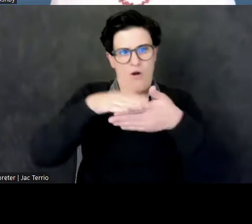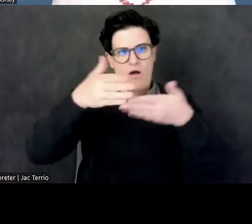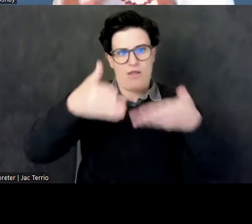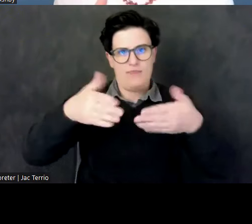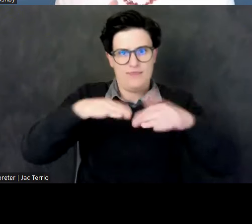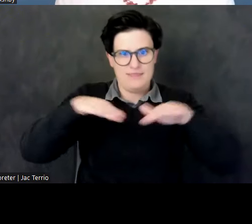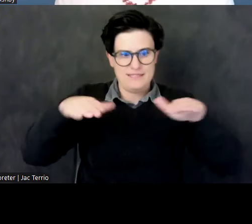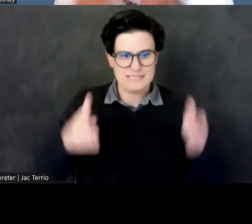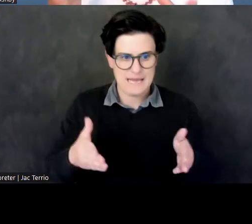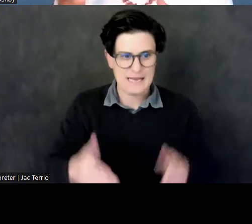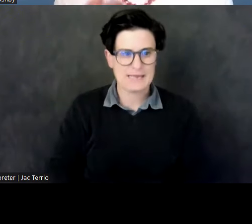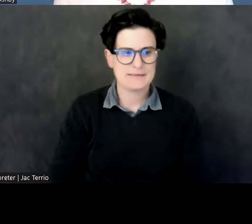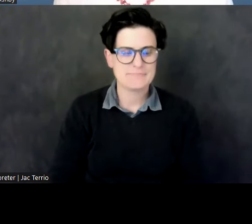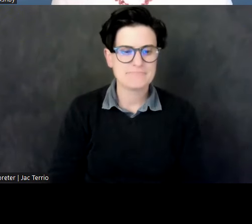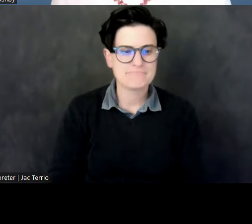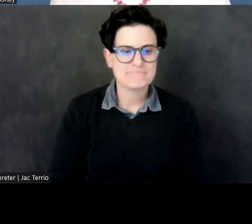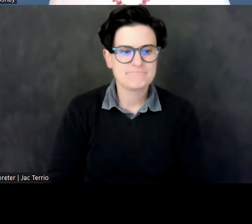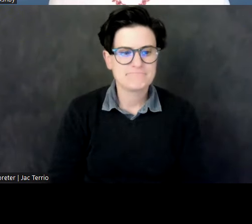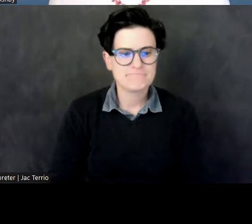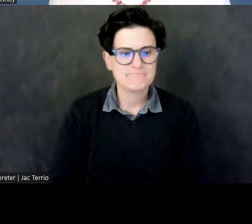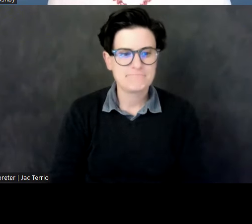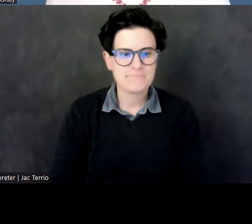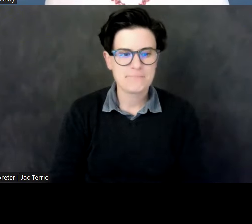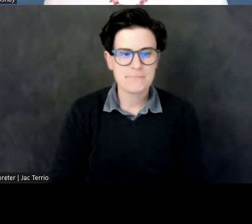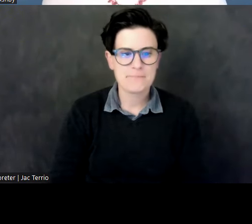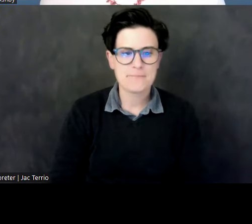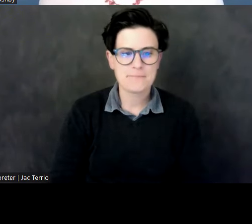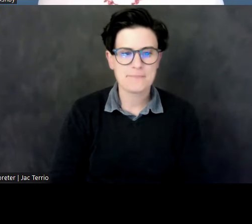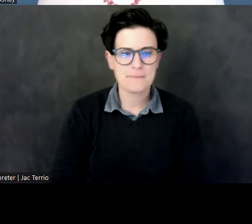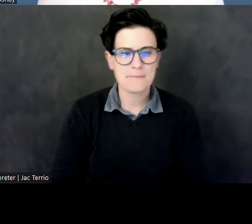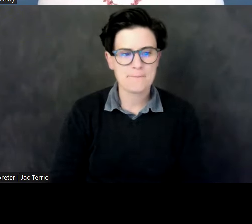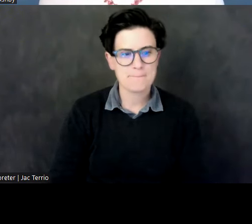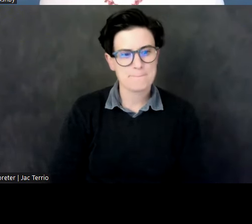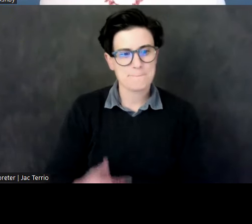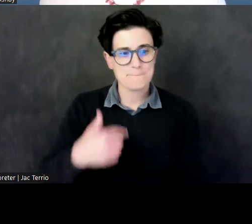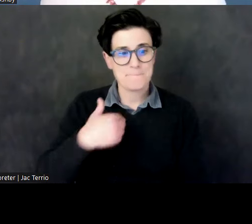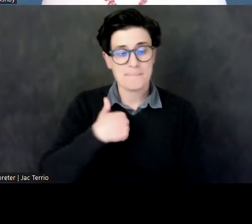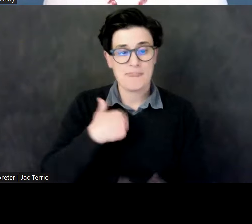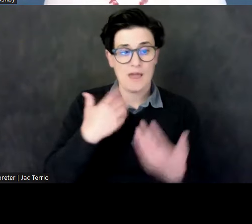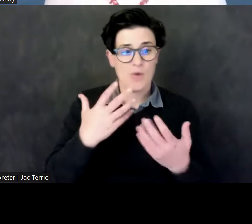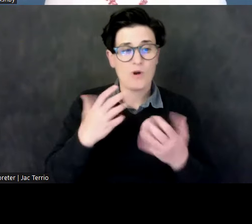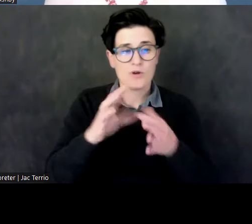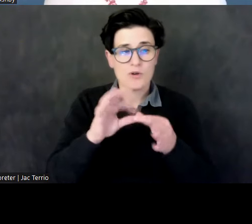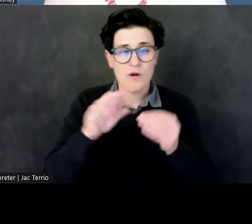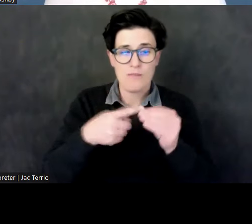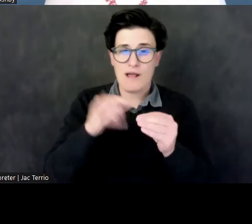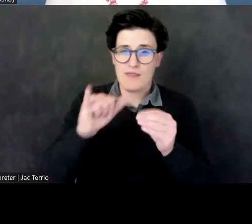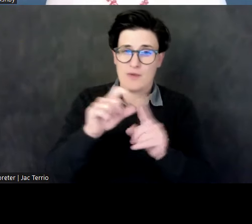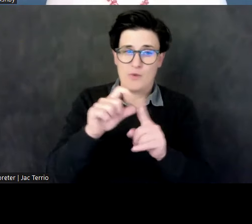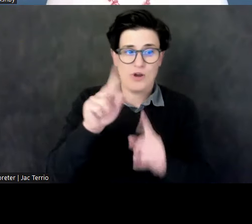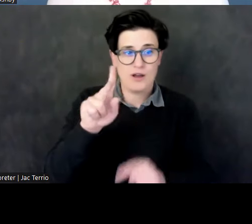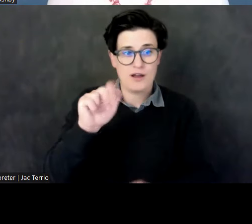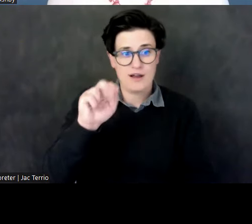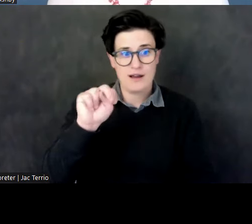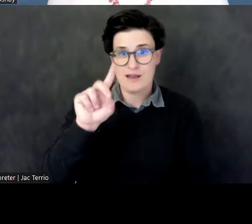So a bit more, let's talk a bit more about this term kandake. There are three of these